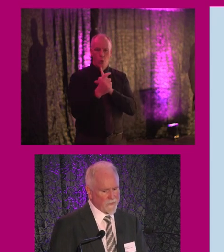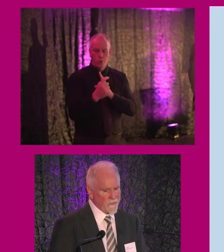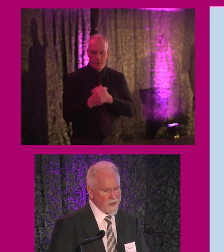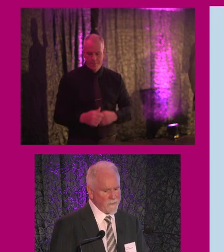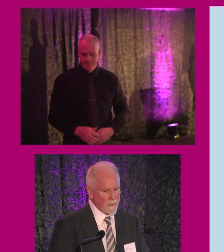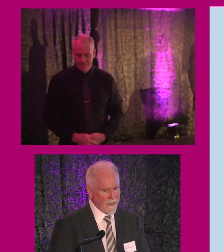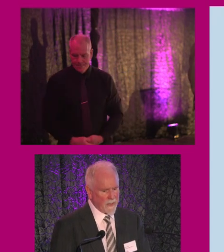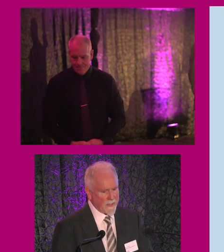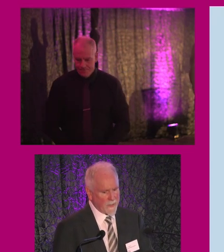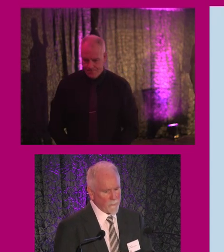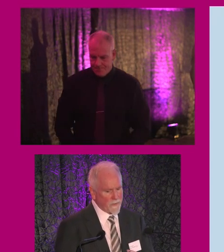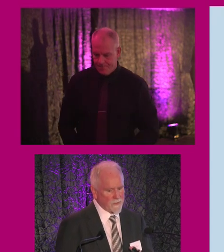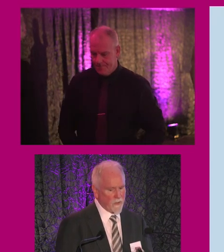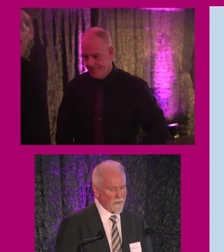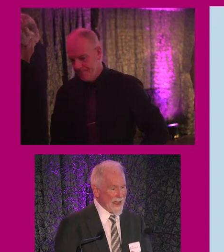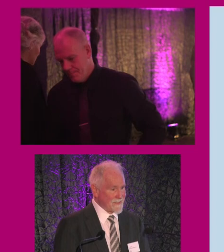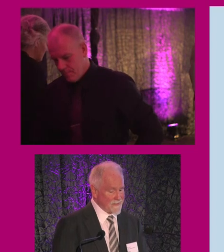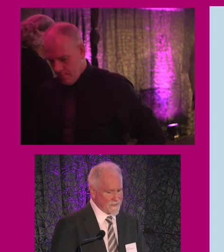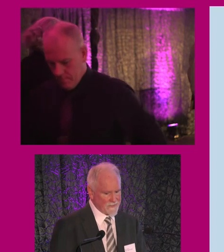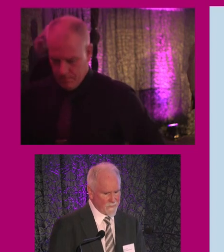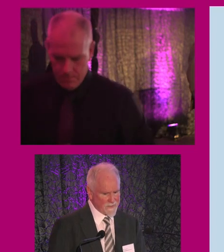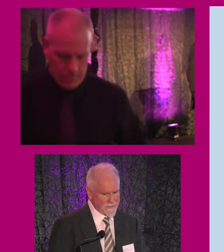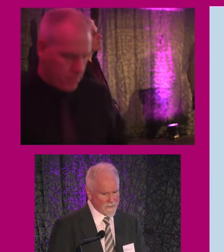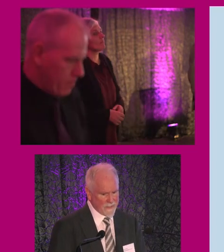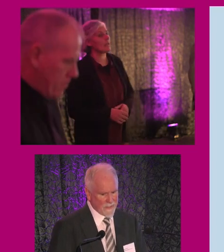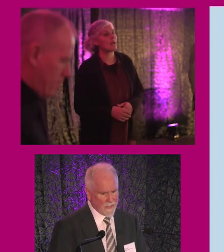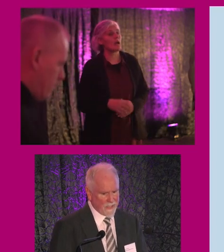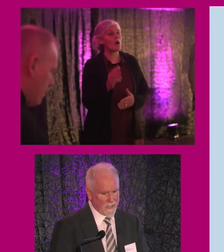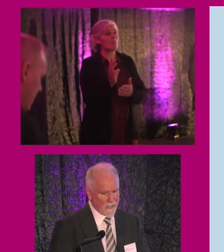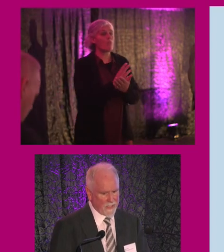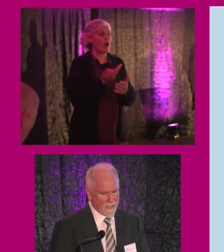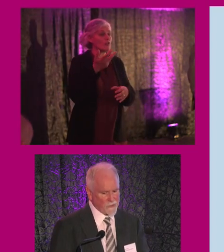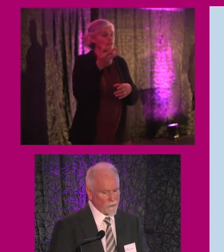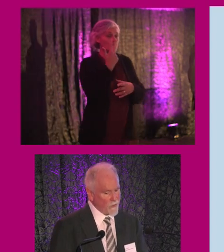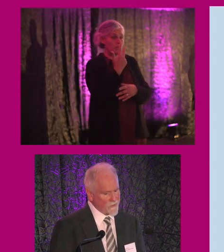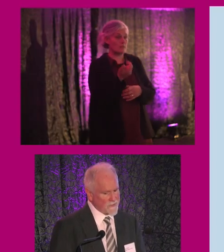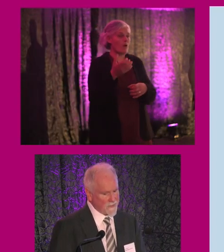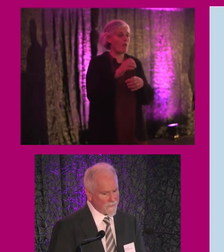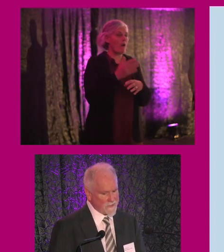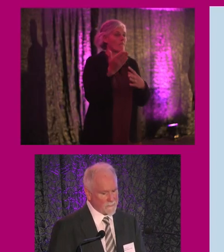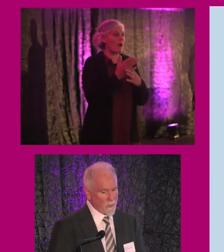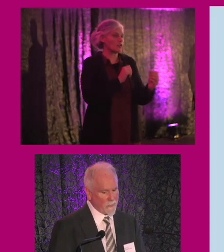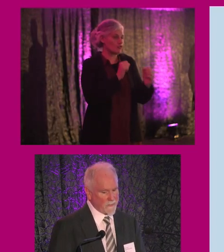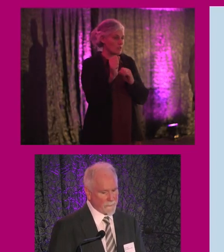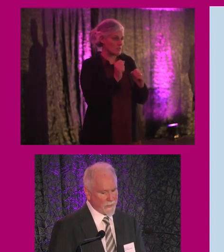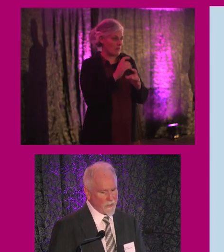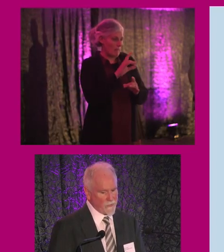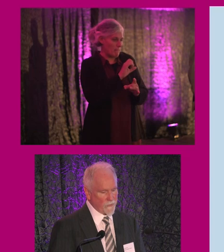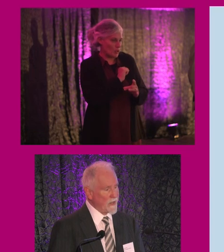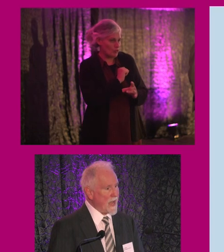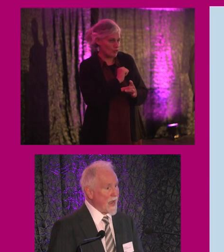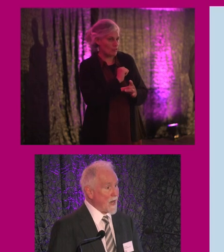Part three, we cover access to services, ensuring goods and services public